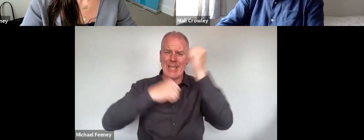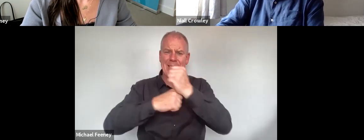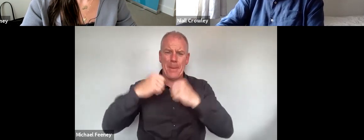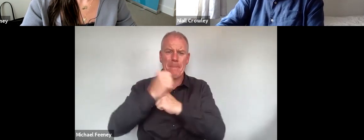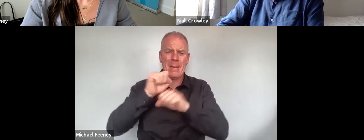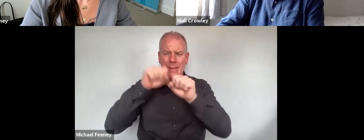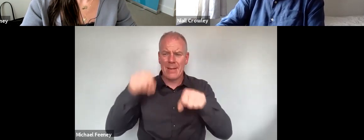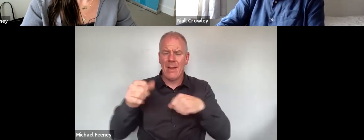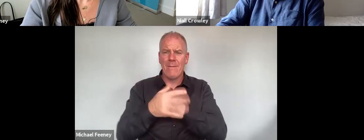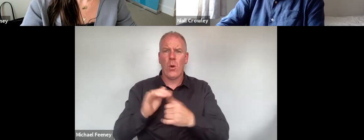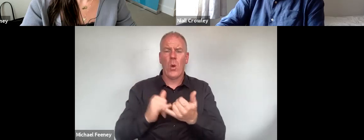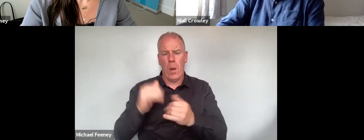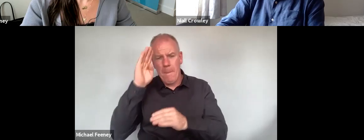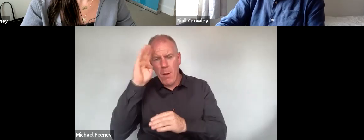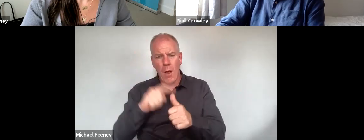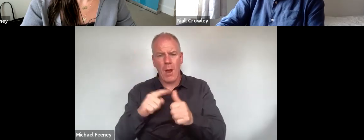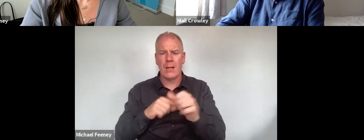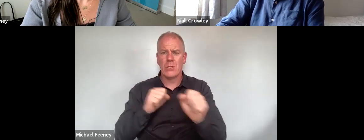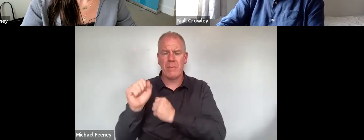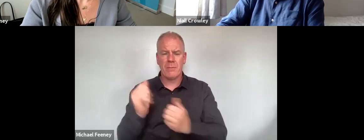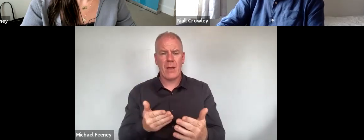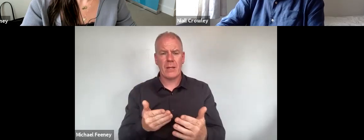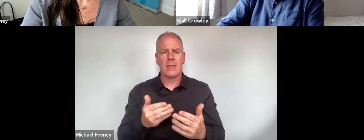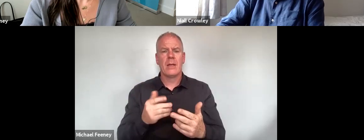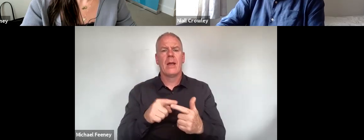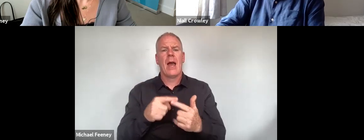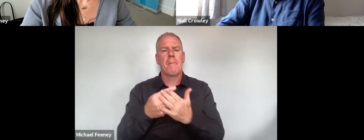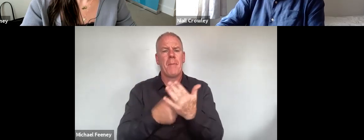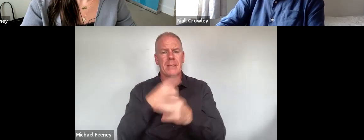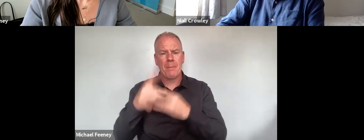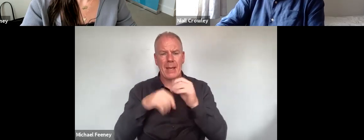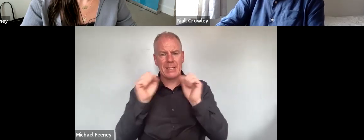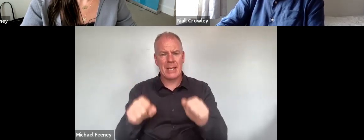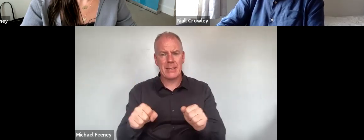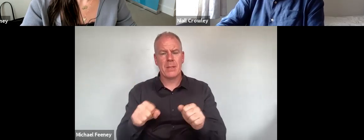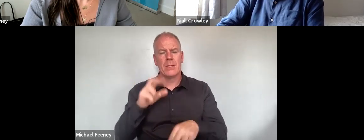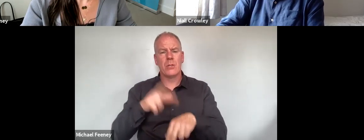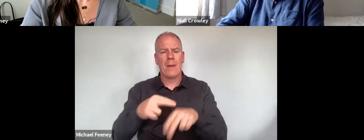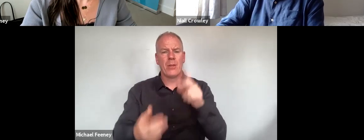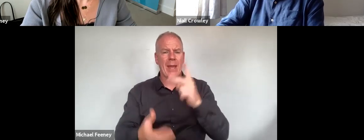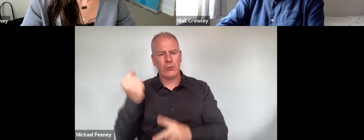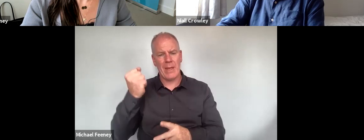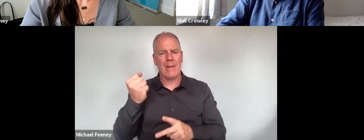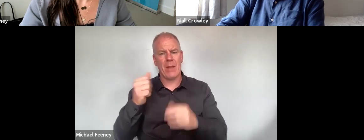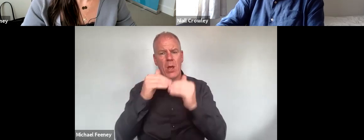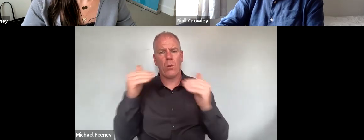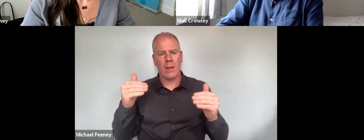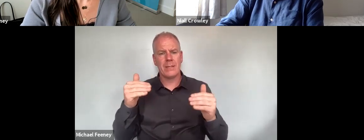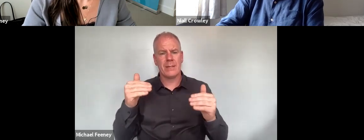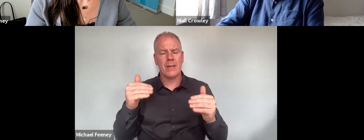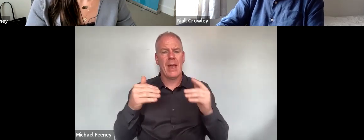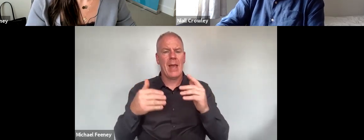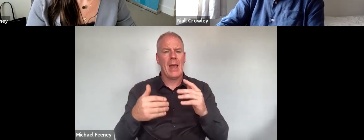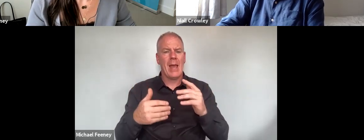and service providers, and on policy-making systems of public authorities to better realise equality outcomes, which is